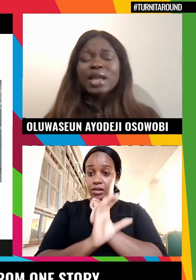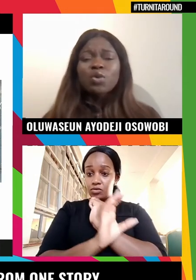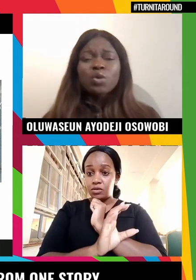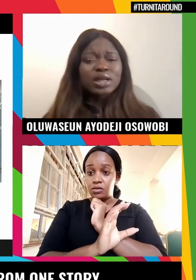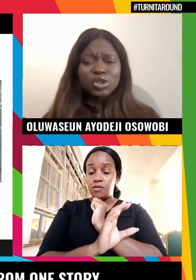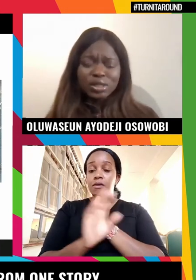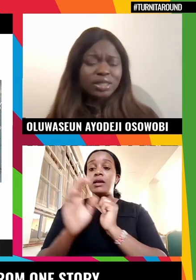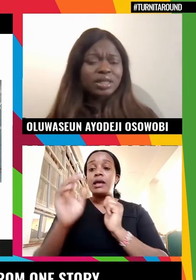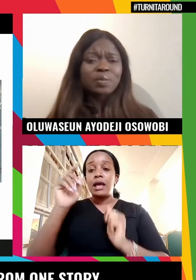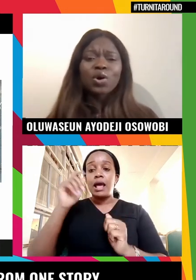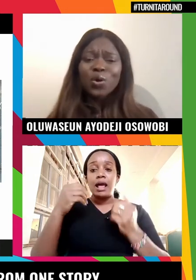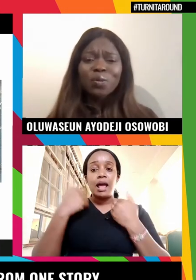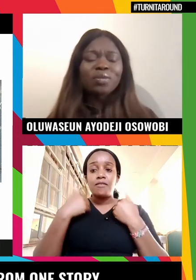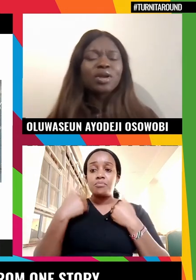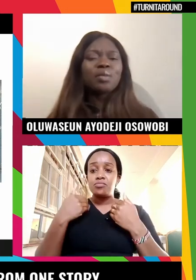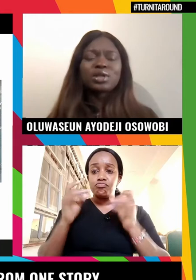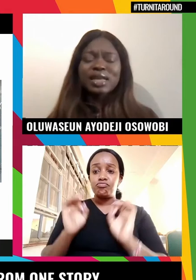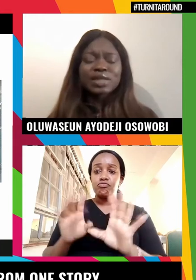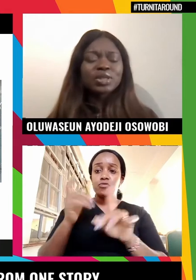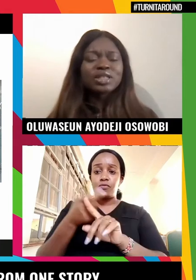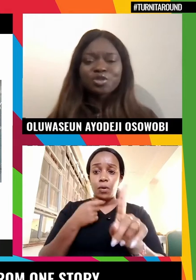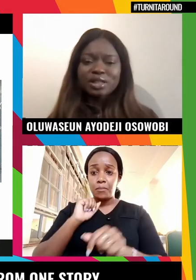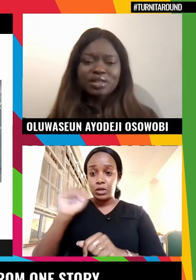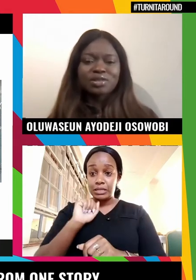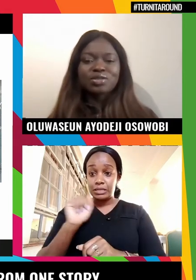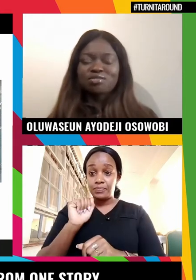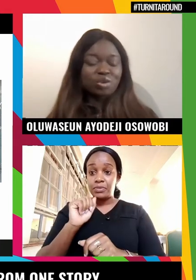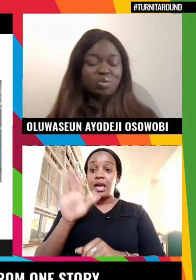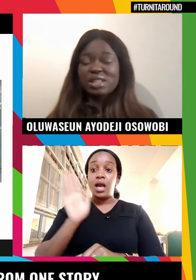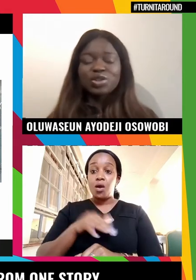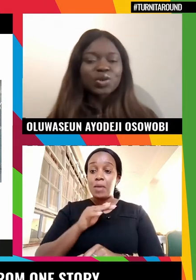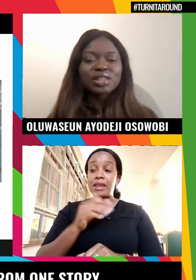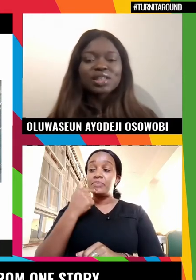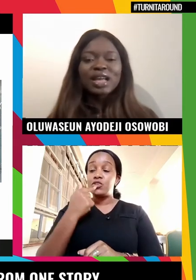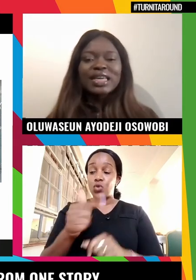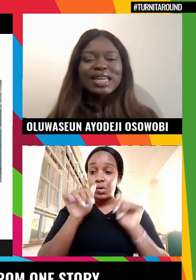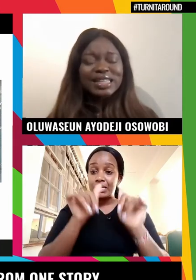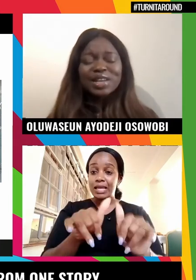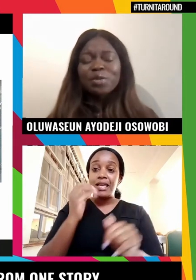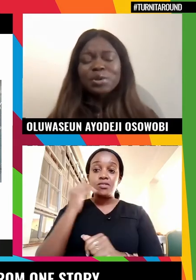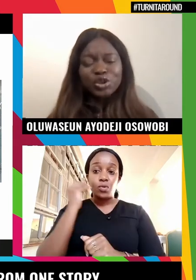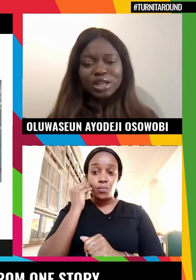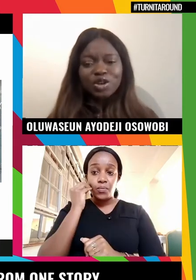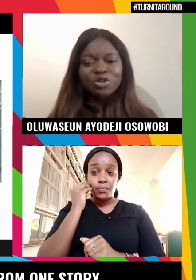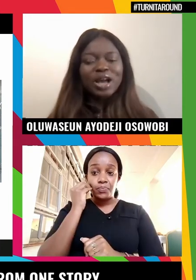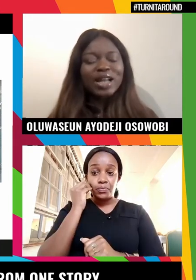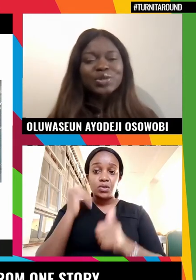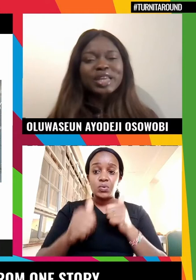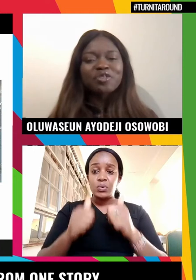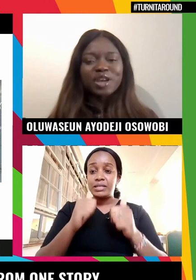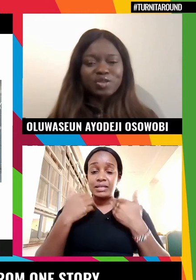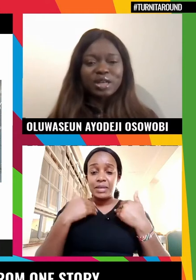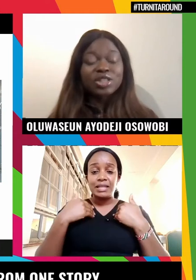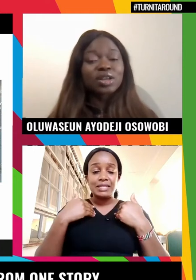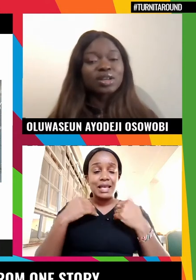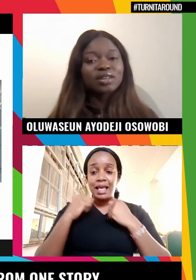I mean, a woman is trusted to keep her home, multitask with different domestic chores, yet cannot be trusted enough to handle